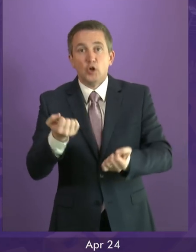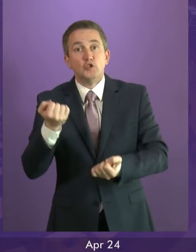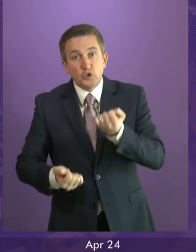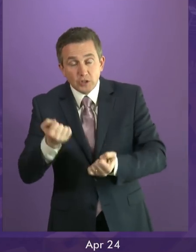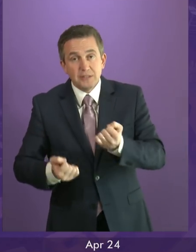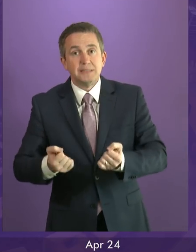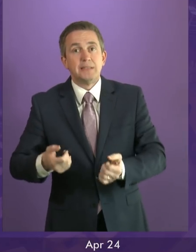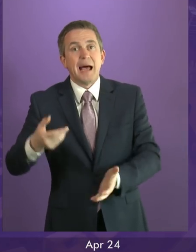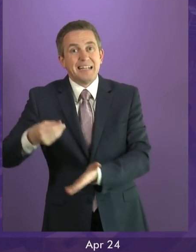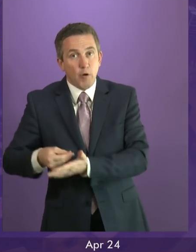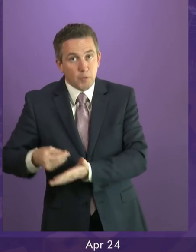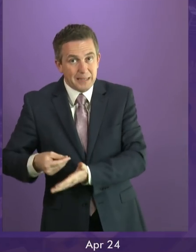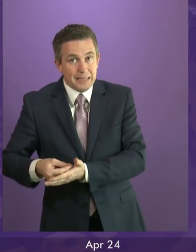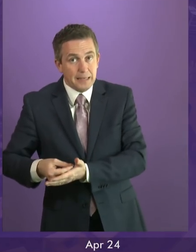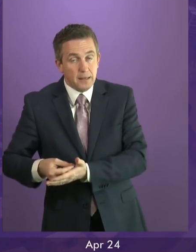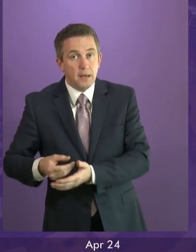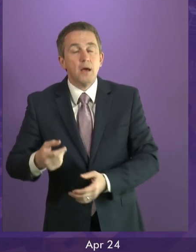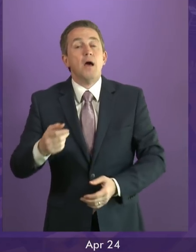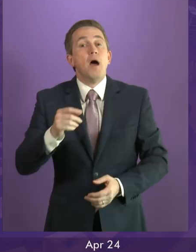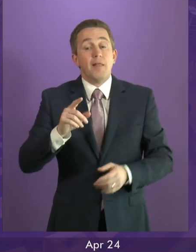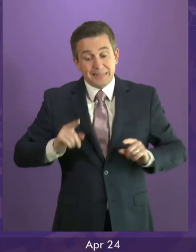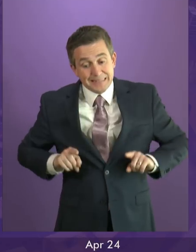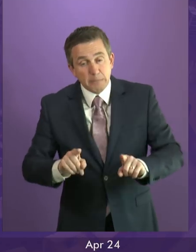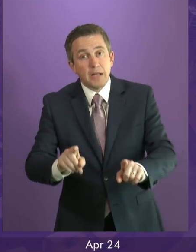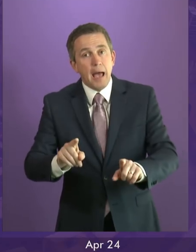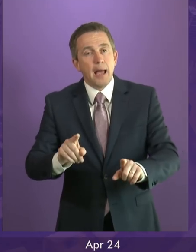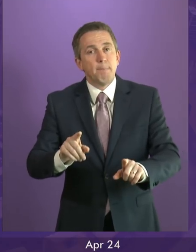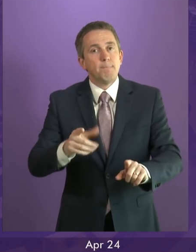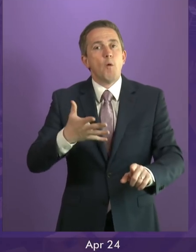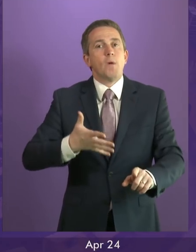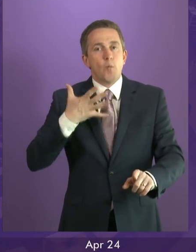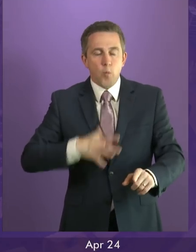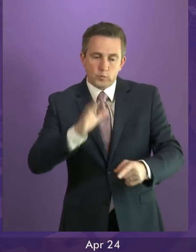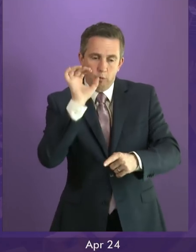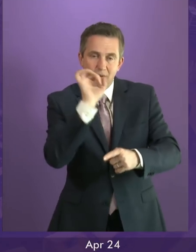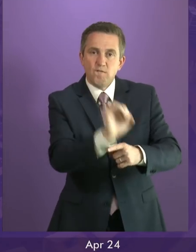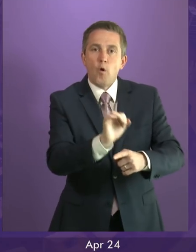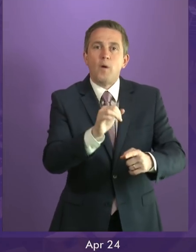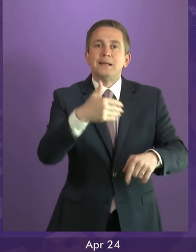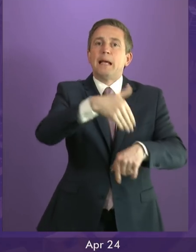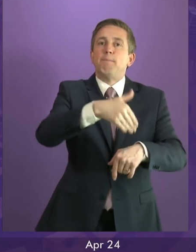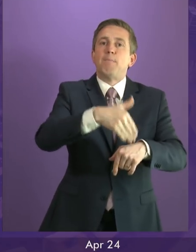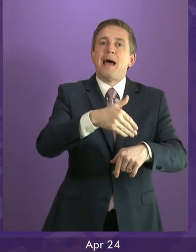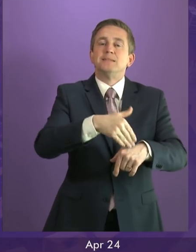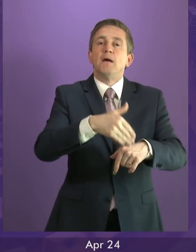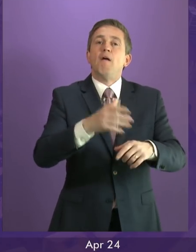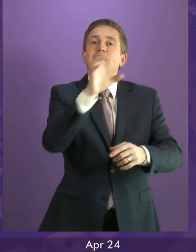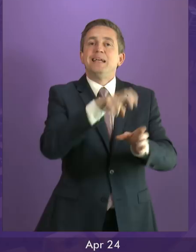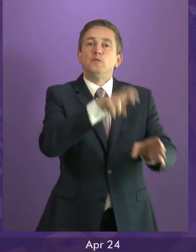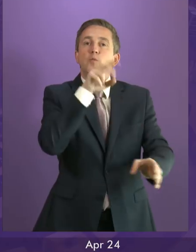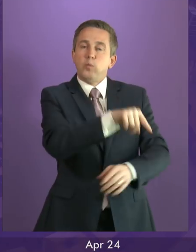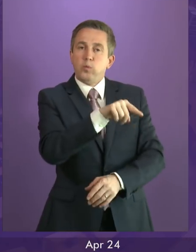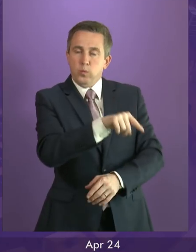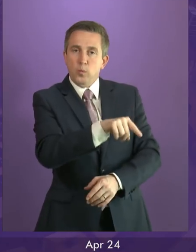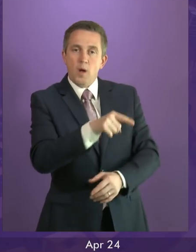also do everything we can to protect the interests of Scotland from the actions of an incompetent Tory Westminster government.